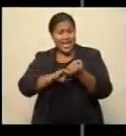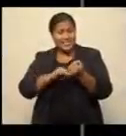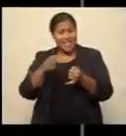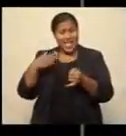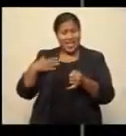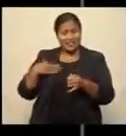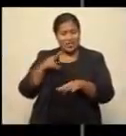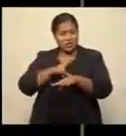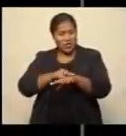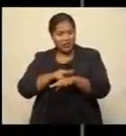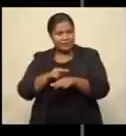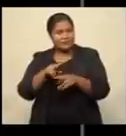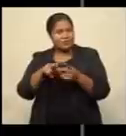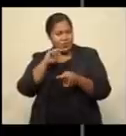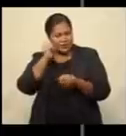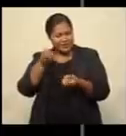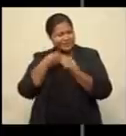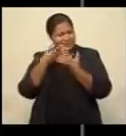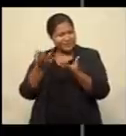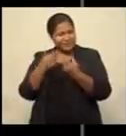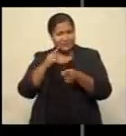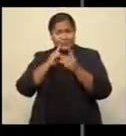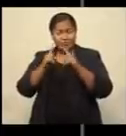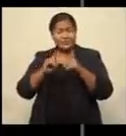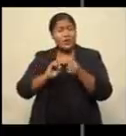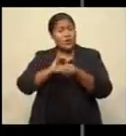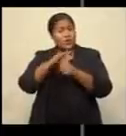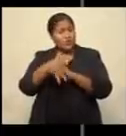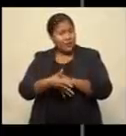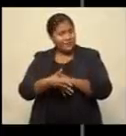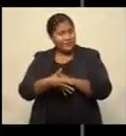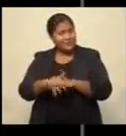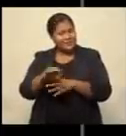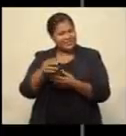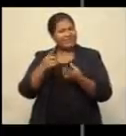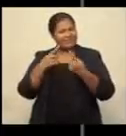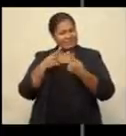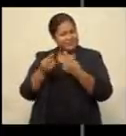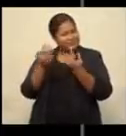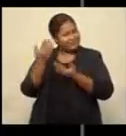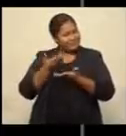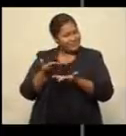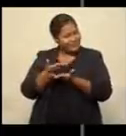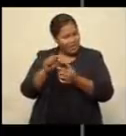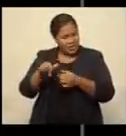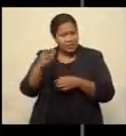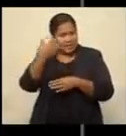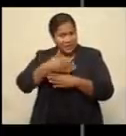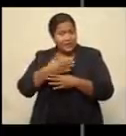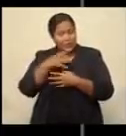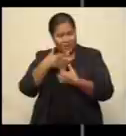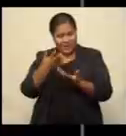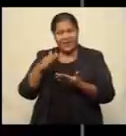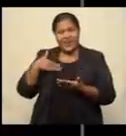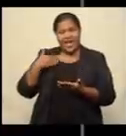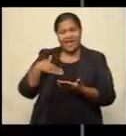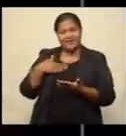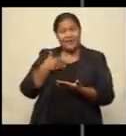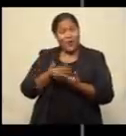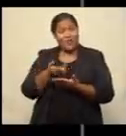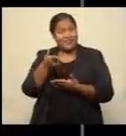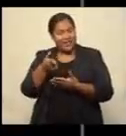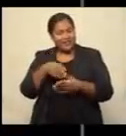Health, Dr. James Fong, will be delivering a COVID-19 briefing later this evening and we will bring you live coverage of that